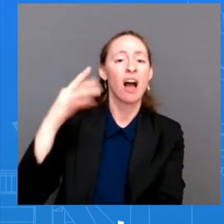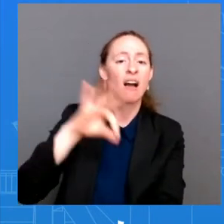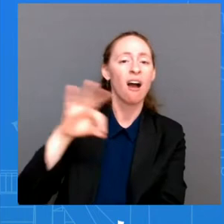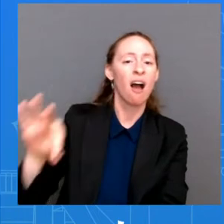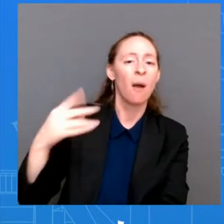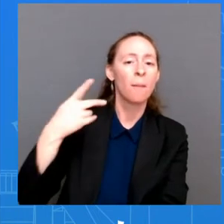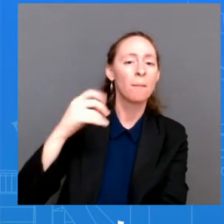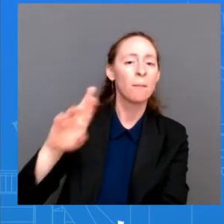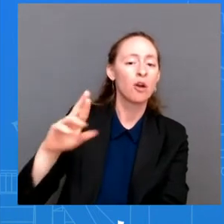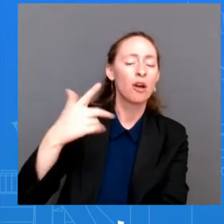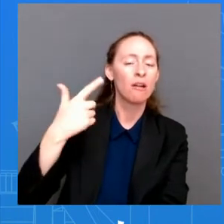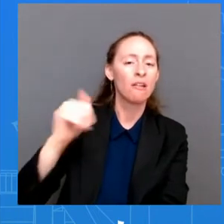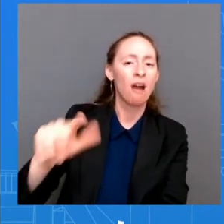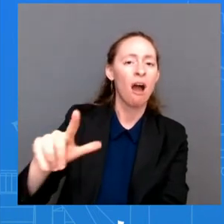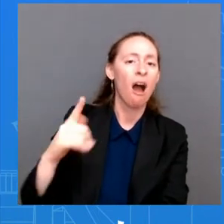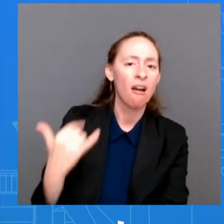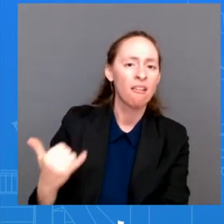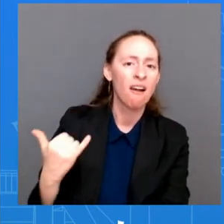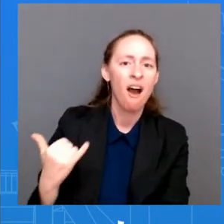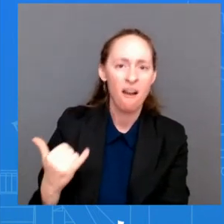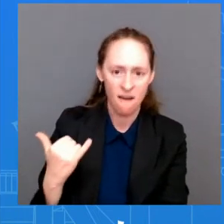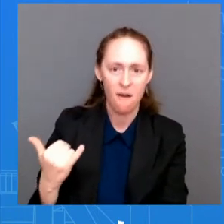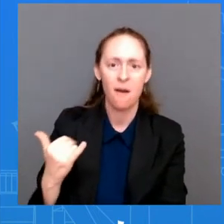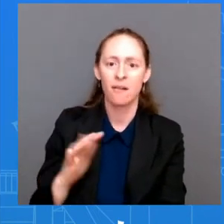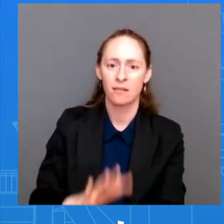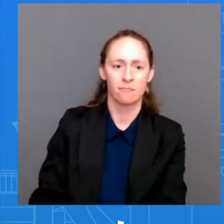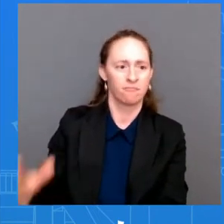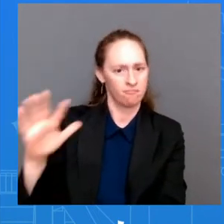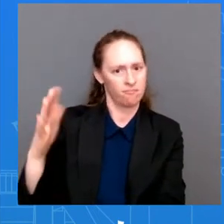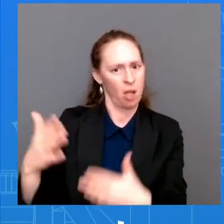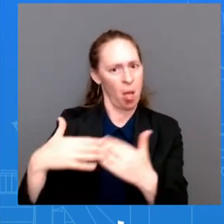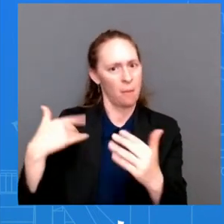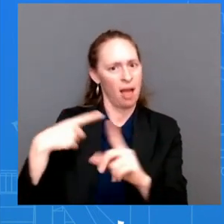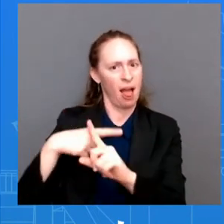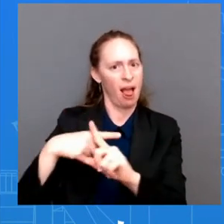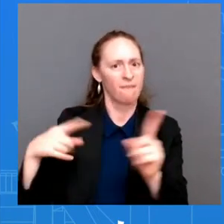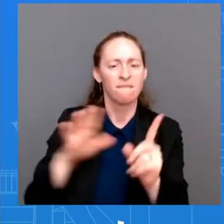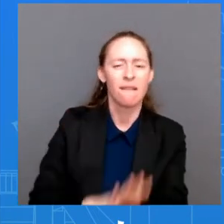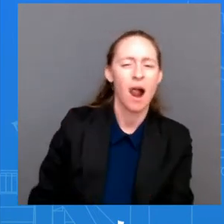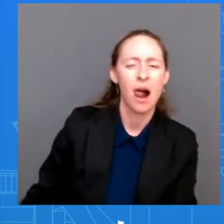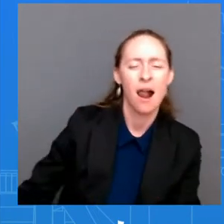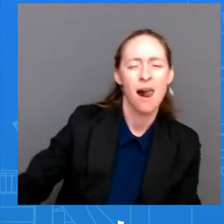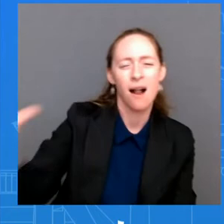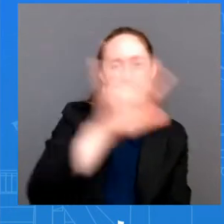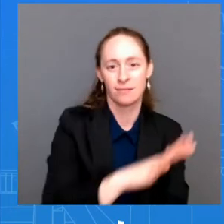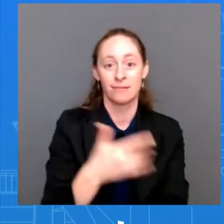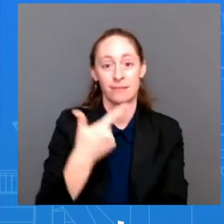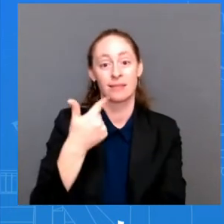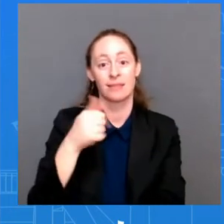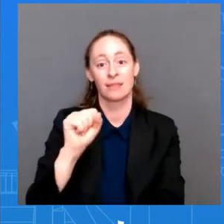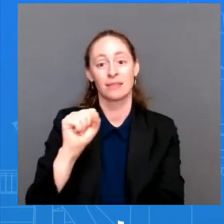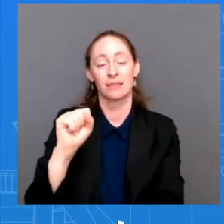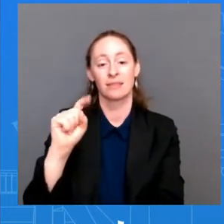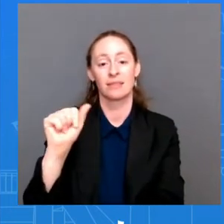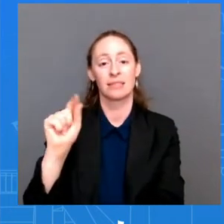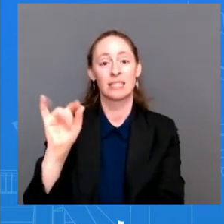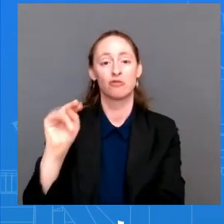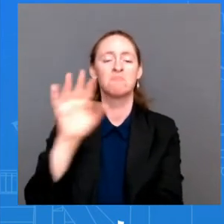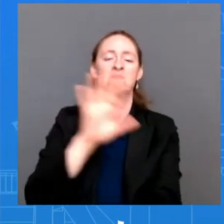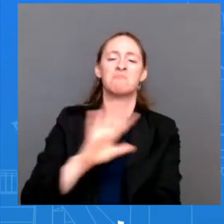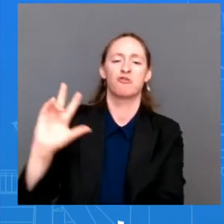gas stations across the country, and average gasoline prices have come below $399 in 19 states.